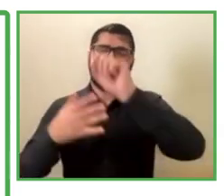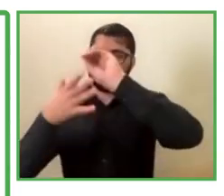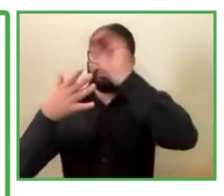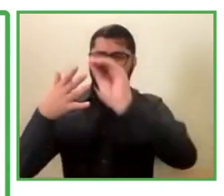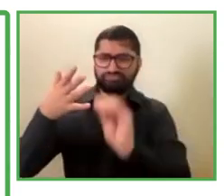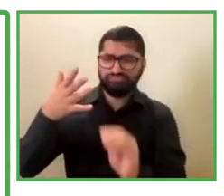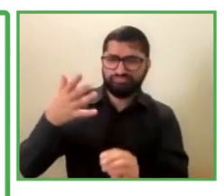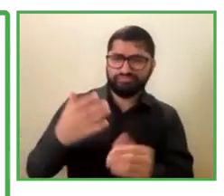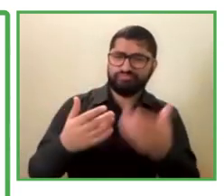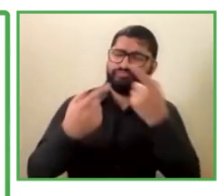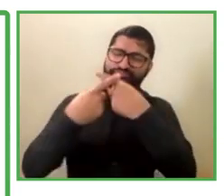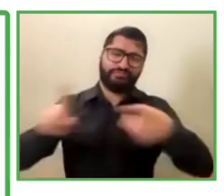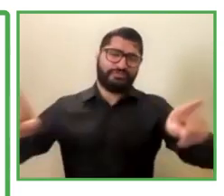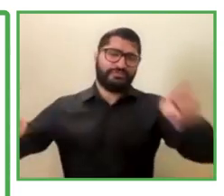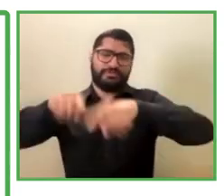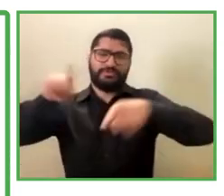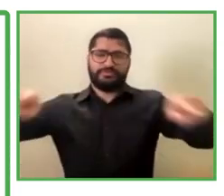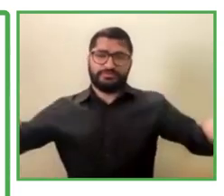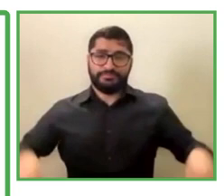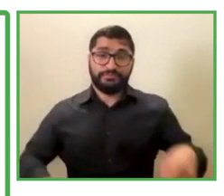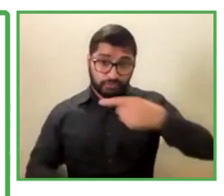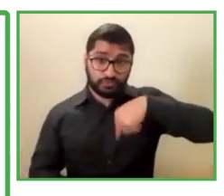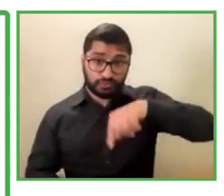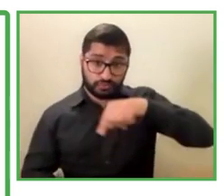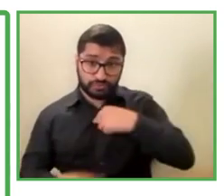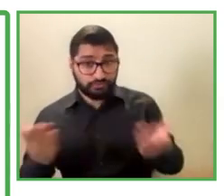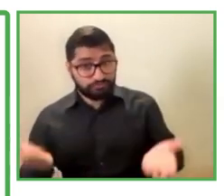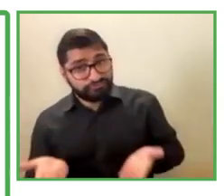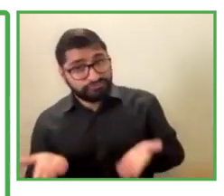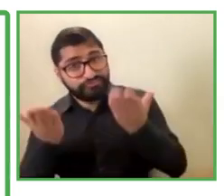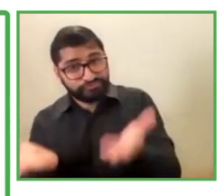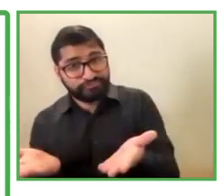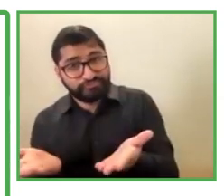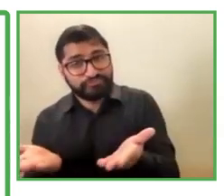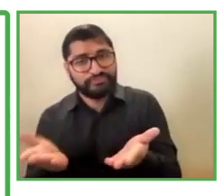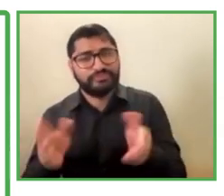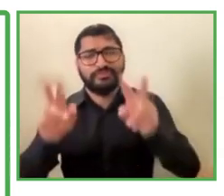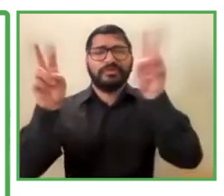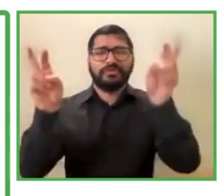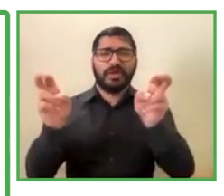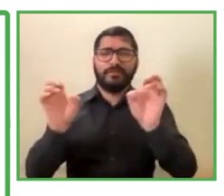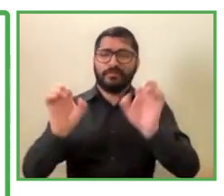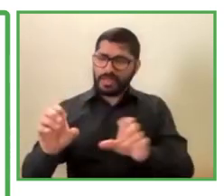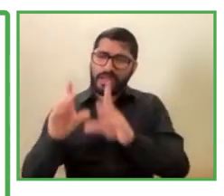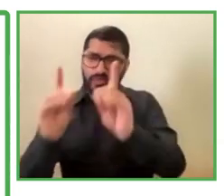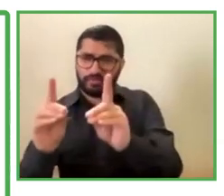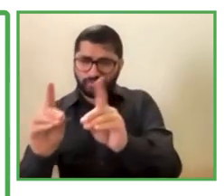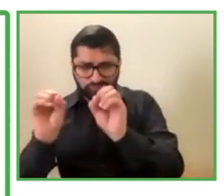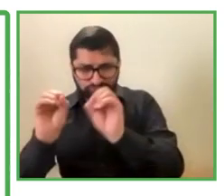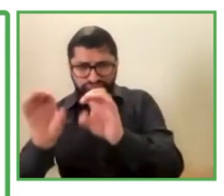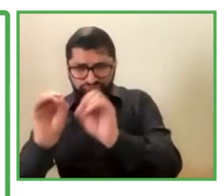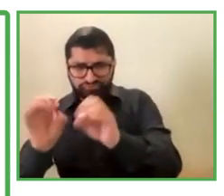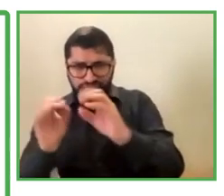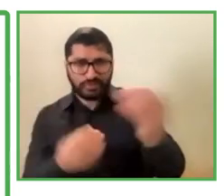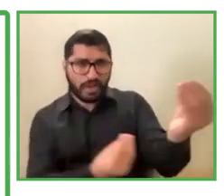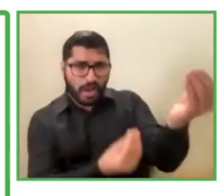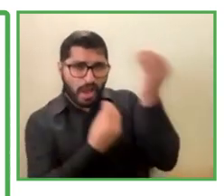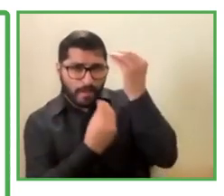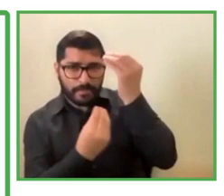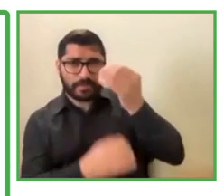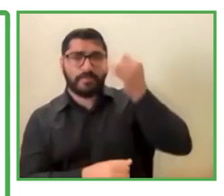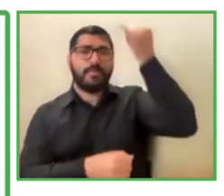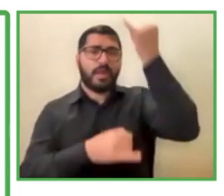And we start encouraging their learning and labor insertion and also